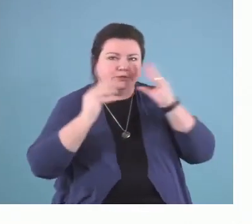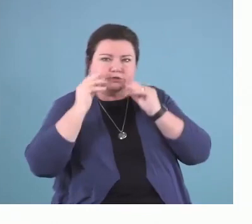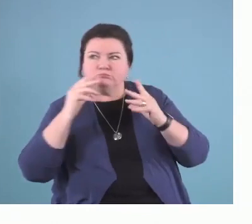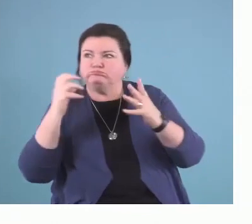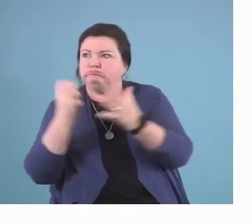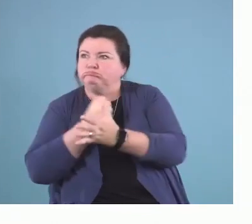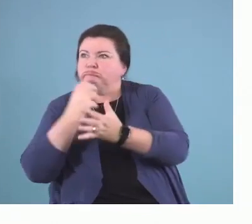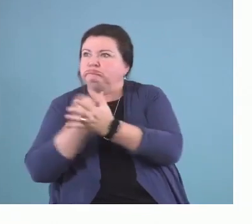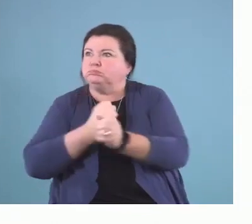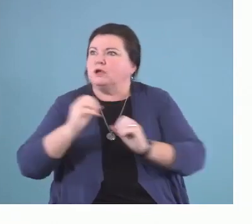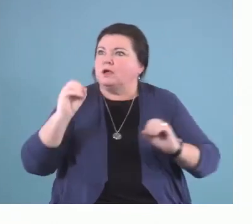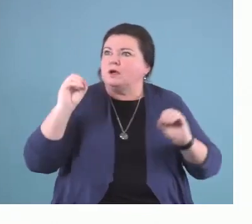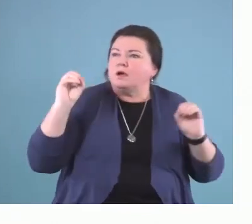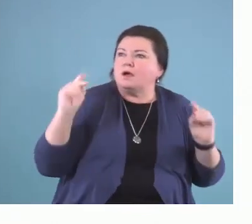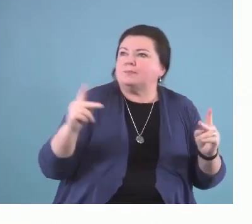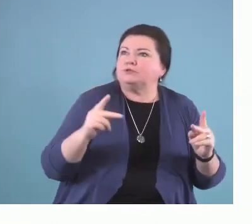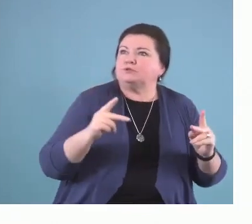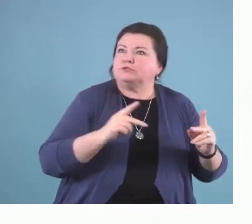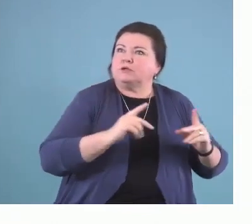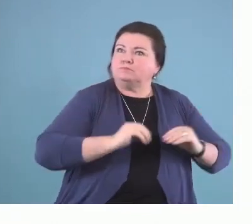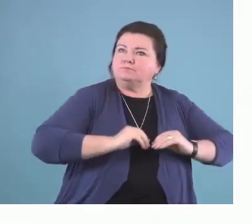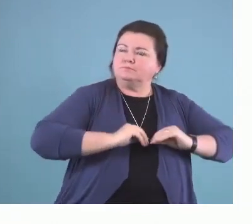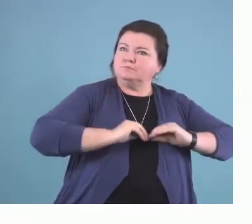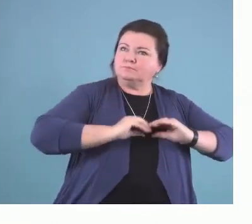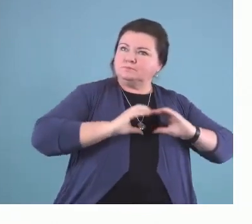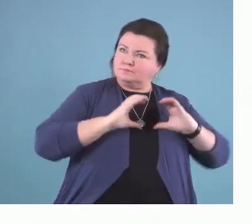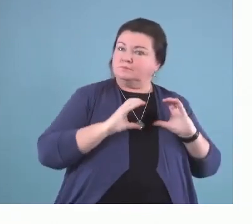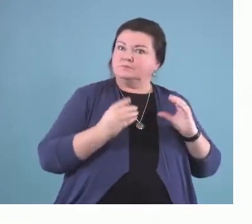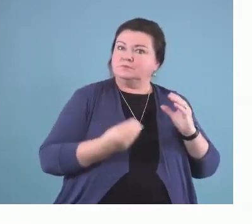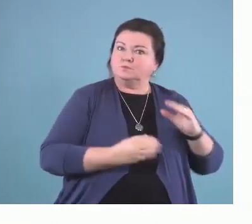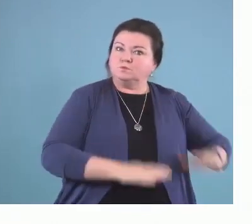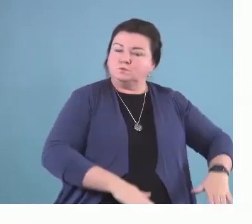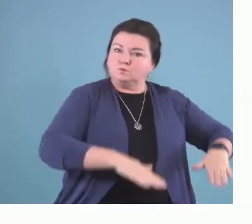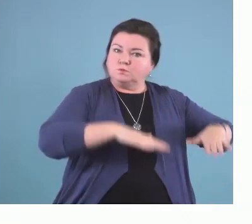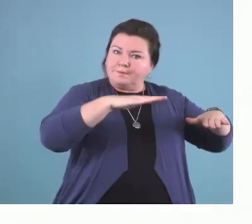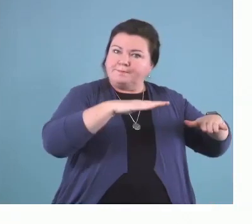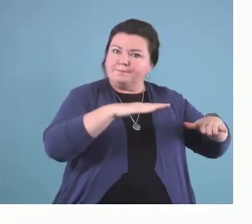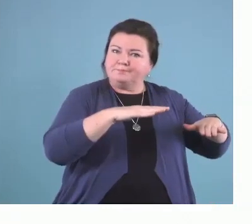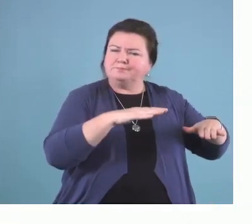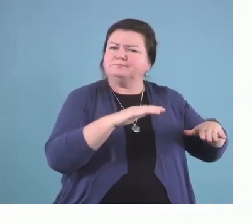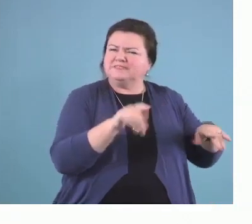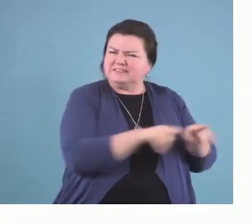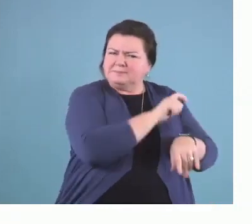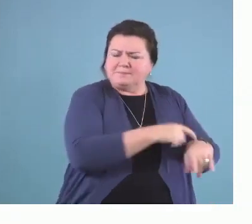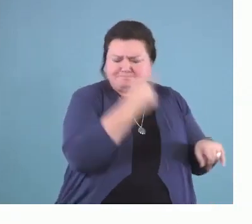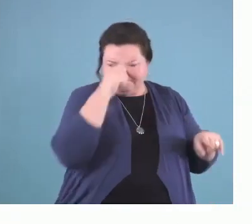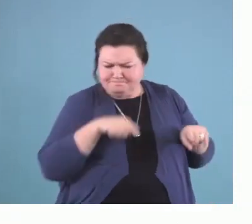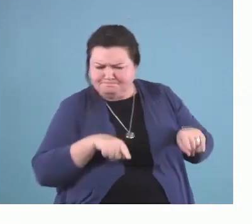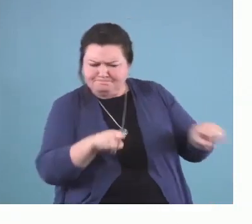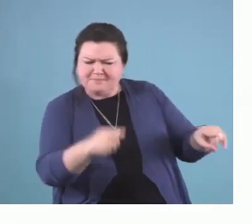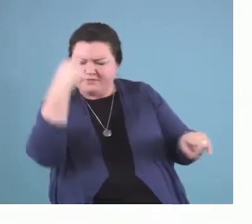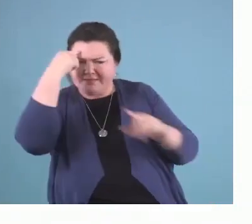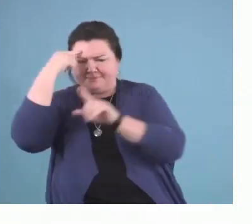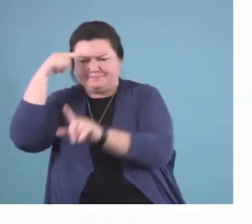blossom as they grow up, you have to think about how the parent is functioning within this context.